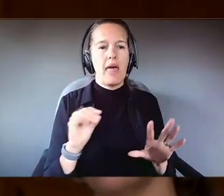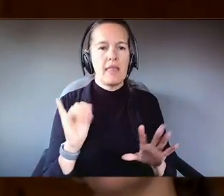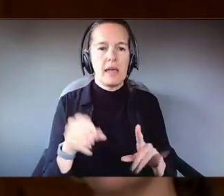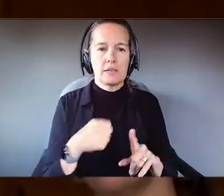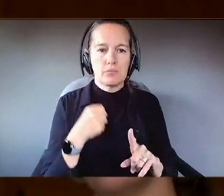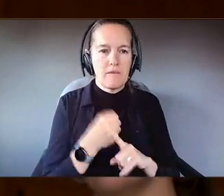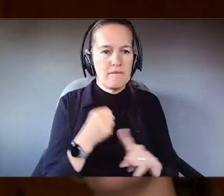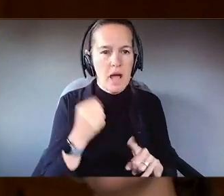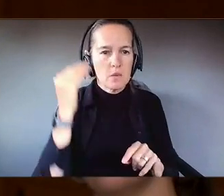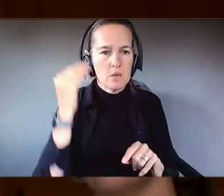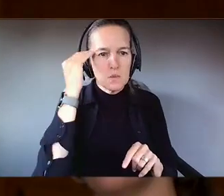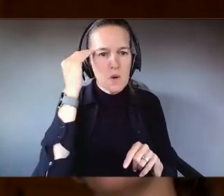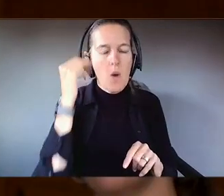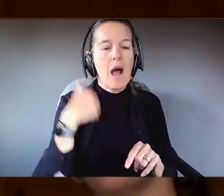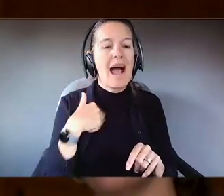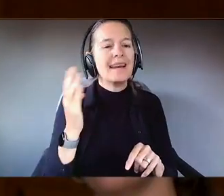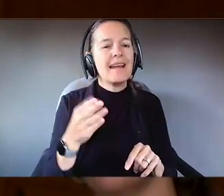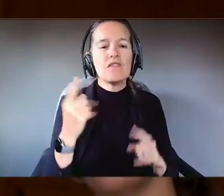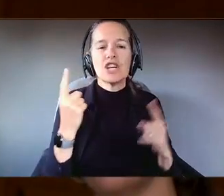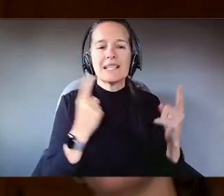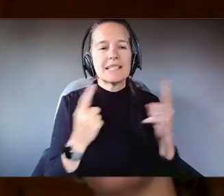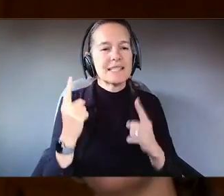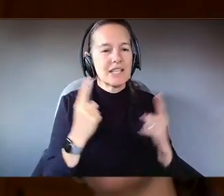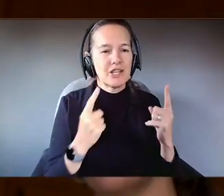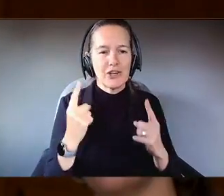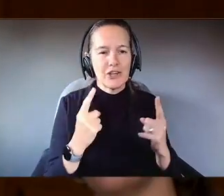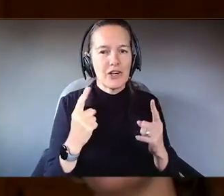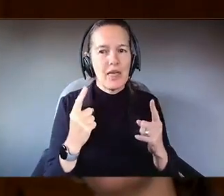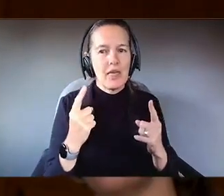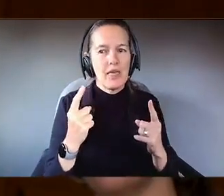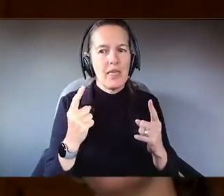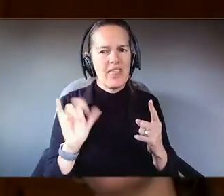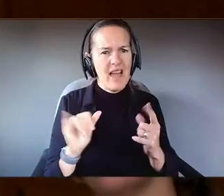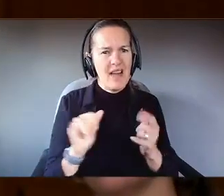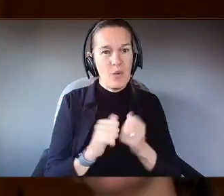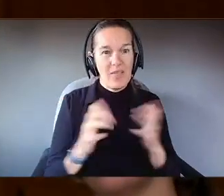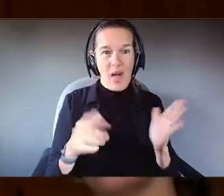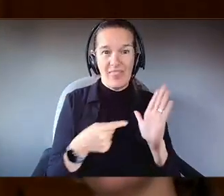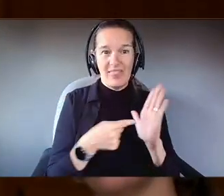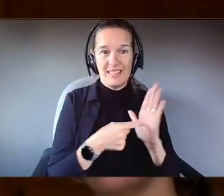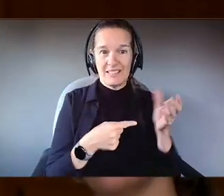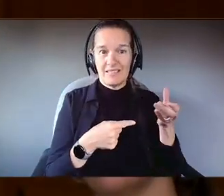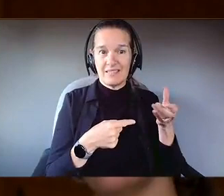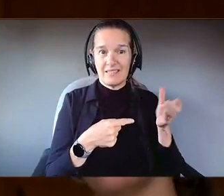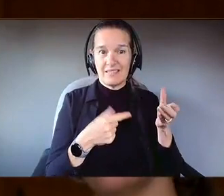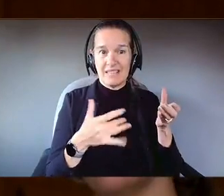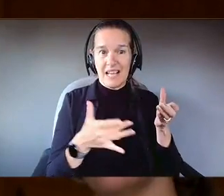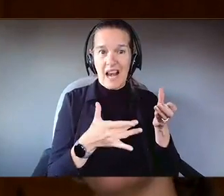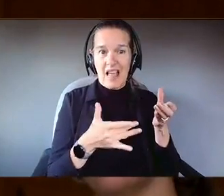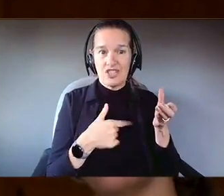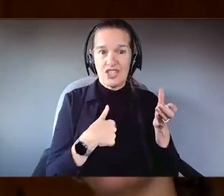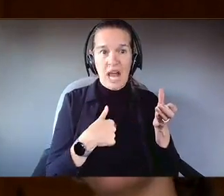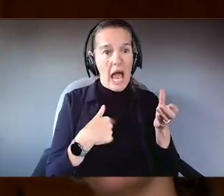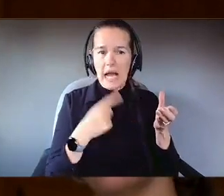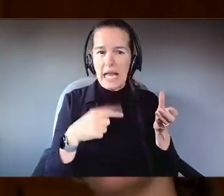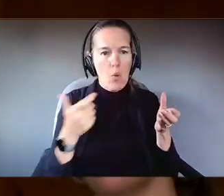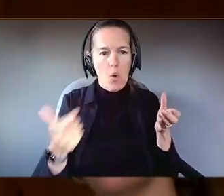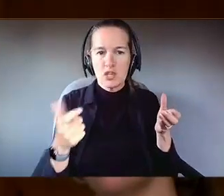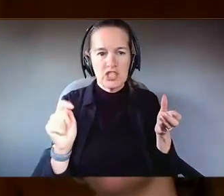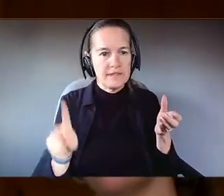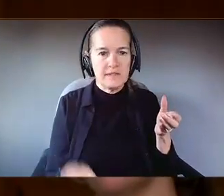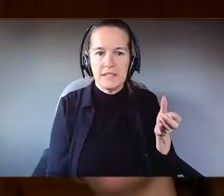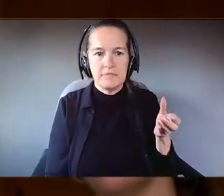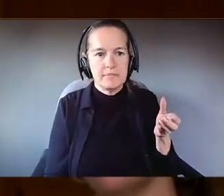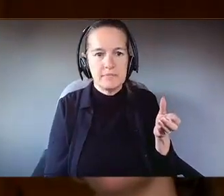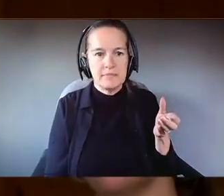though, that I never really considered that without this kind of technology, I couldn't watch television. And I can't imagine if I didn't have